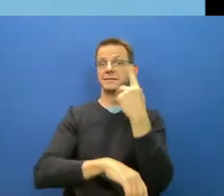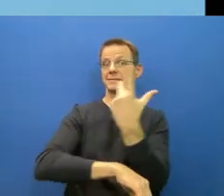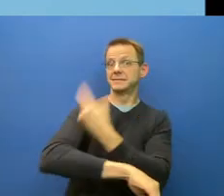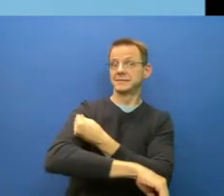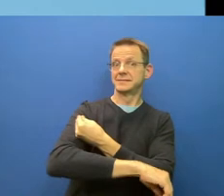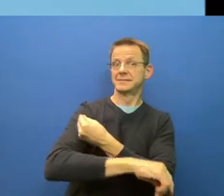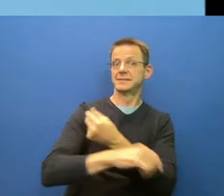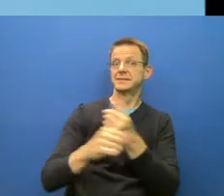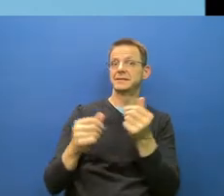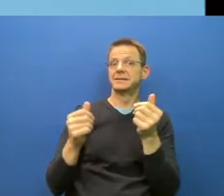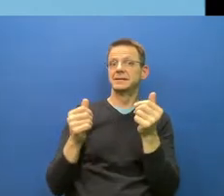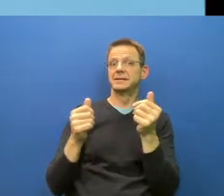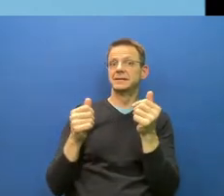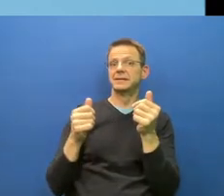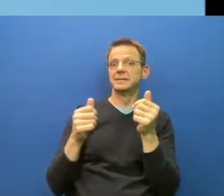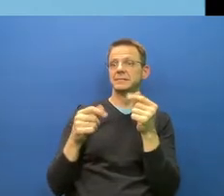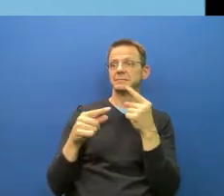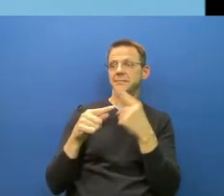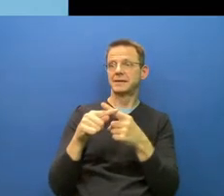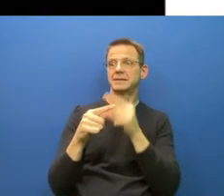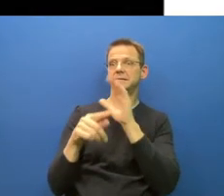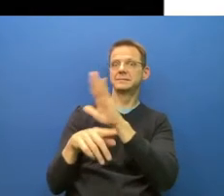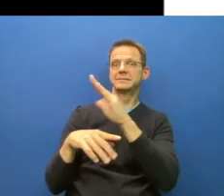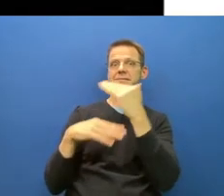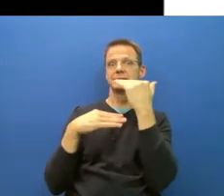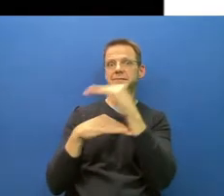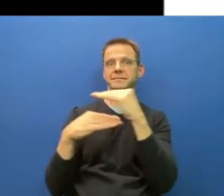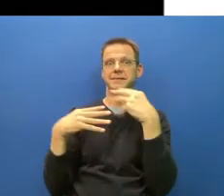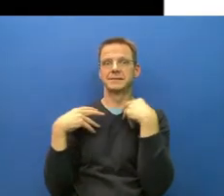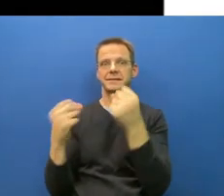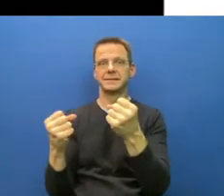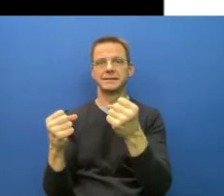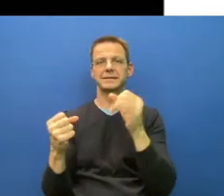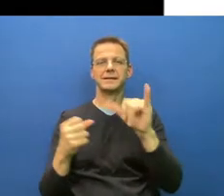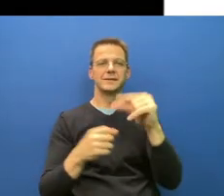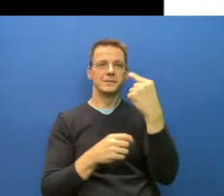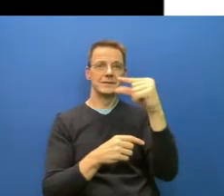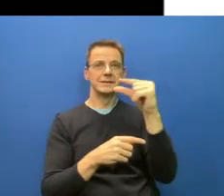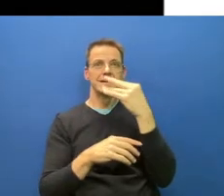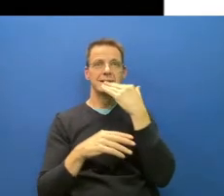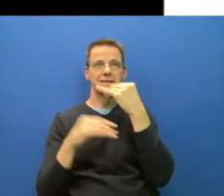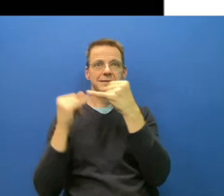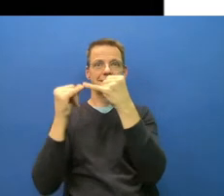community transmission really within two or three weeks. But now, next slide please.